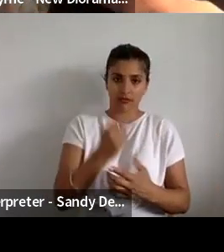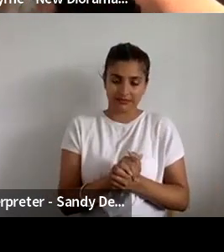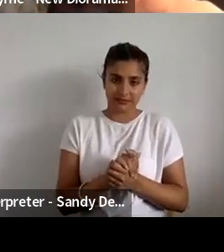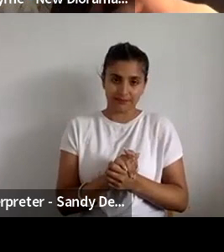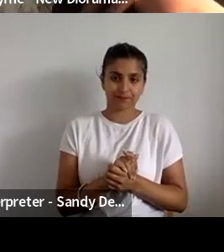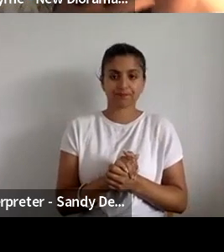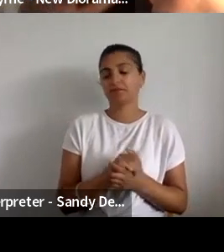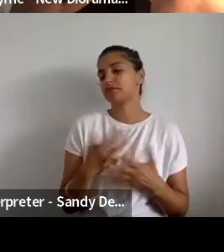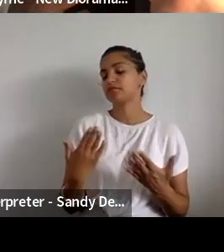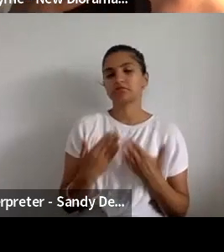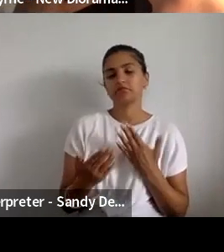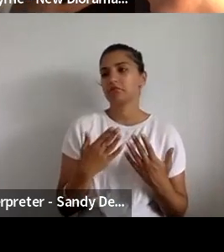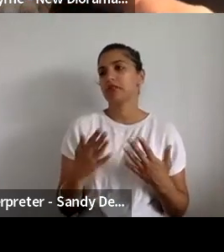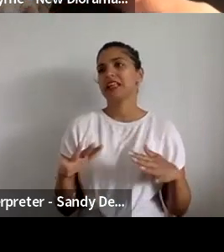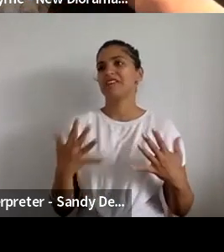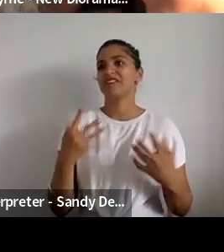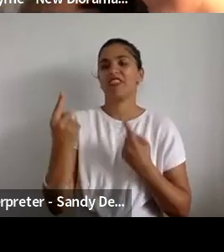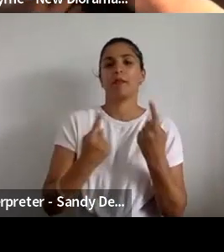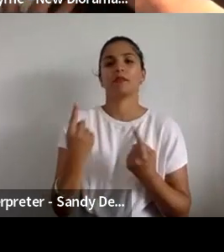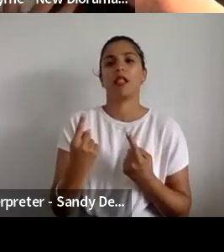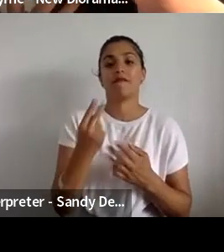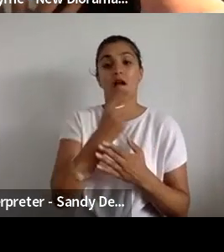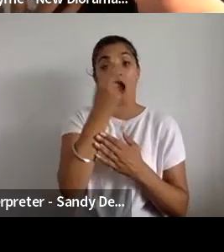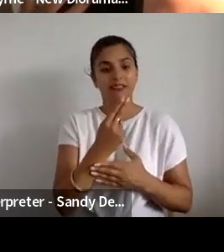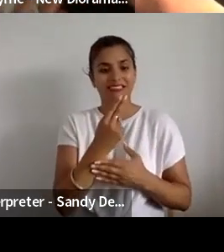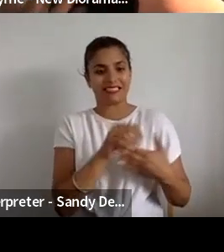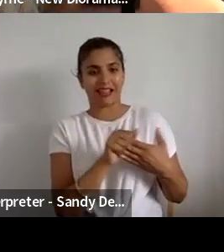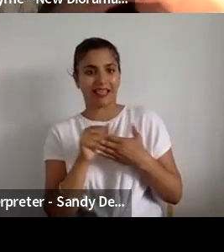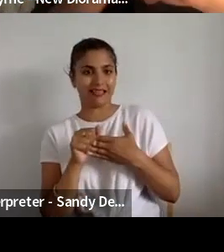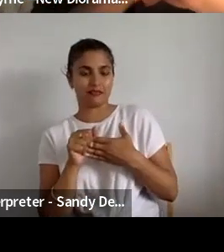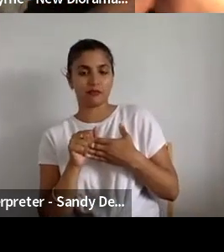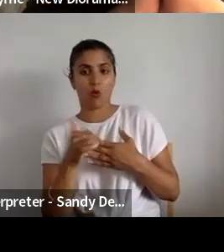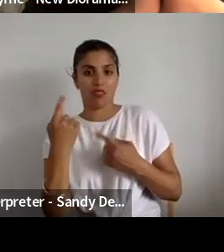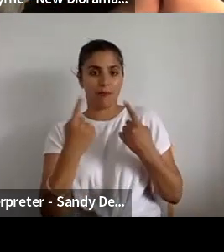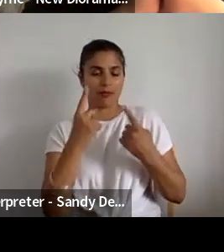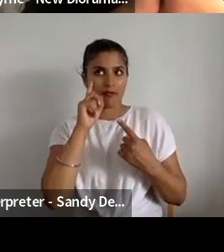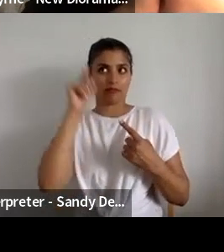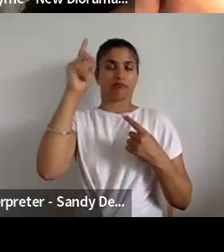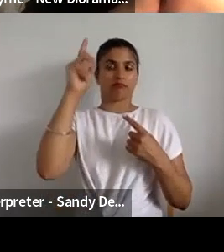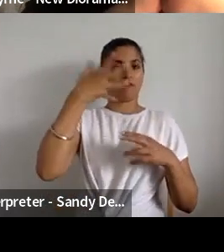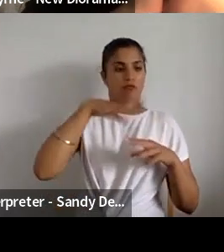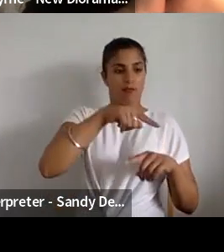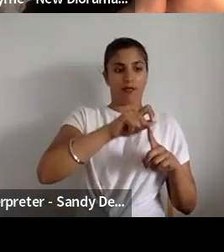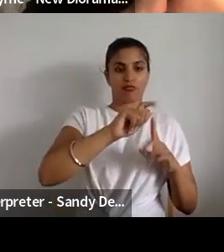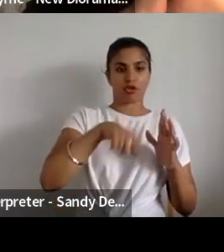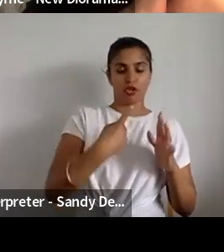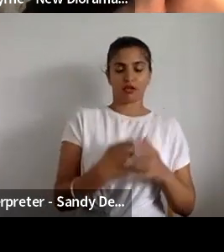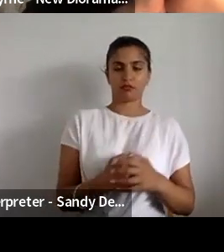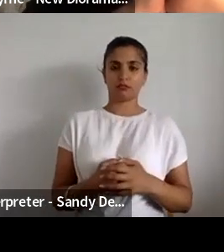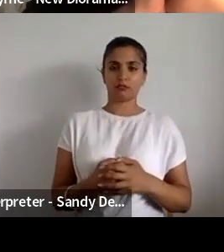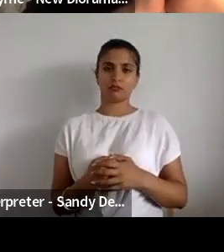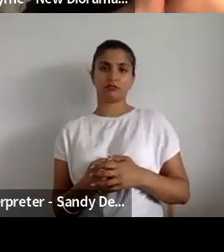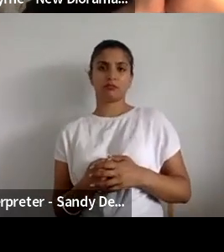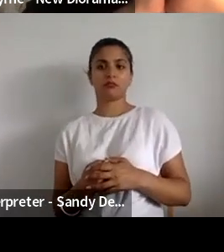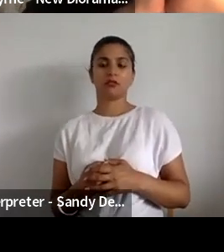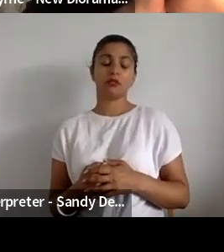the the I suppose the artistic leads or the instigators of those projects. It increased quite considerably